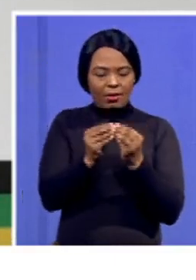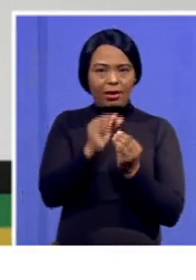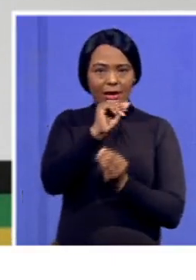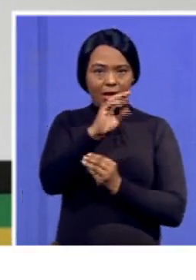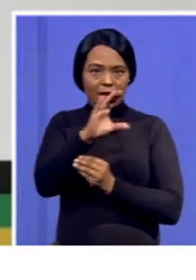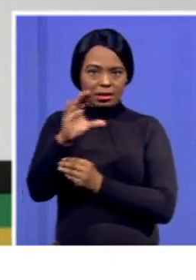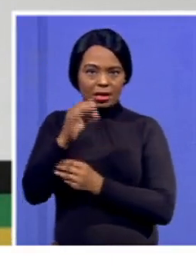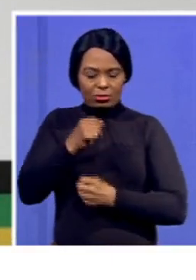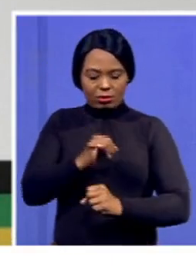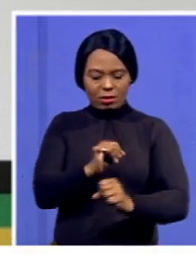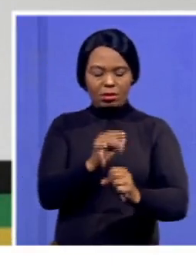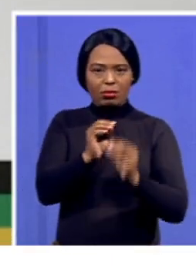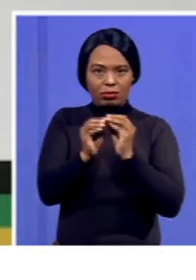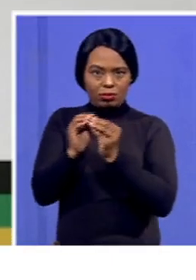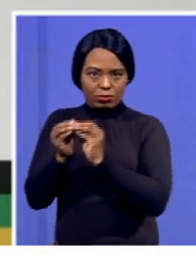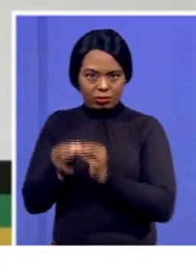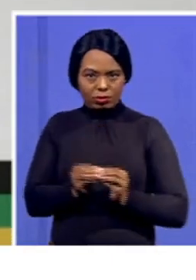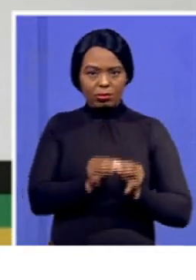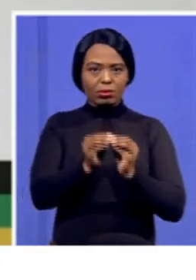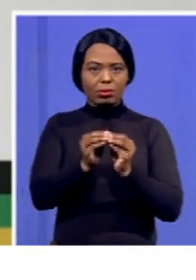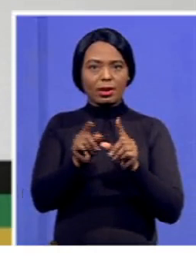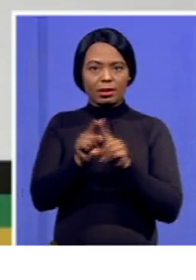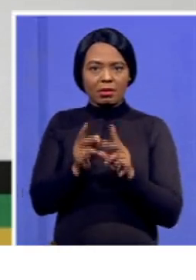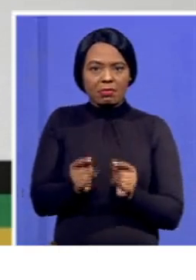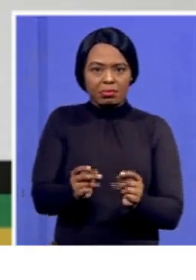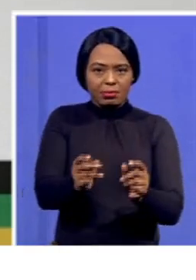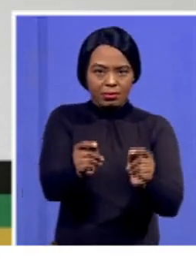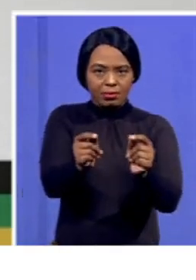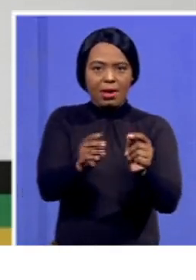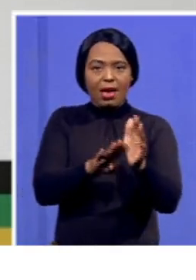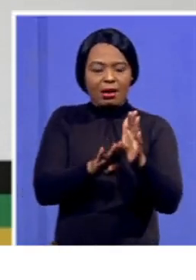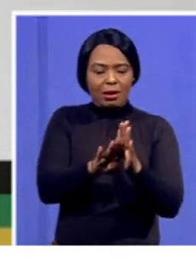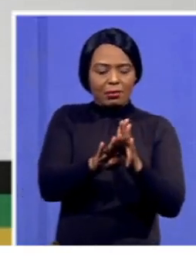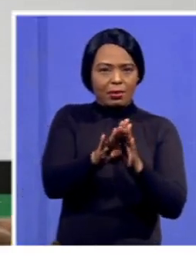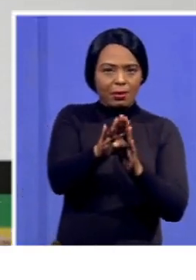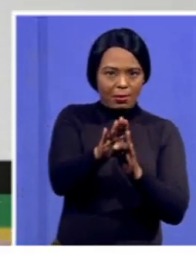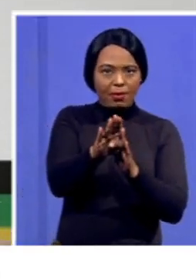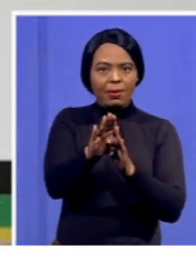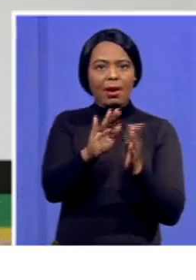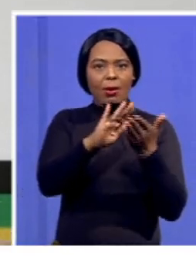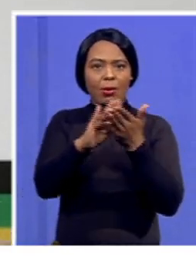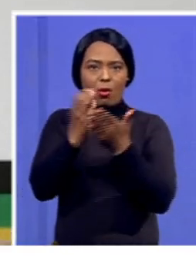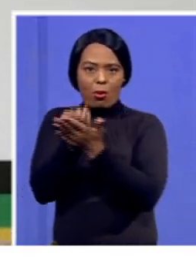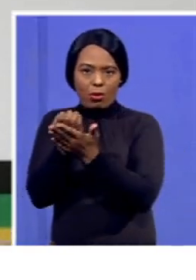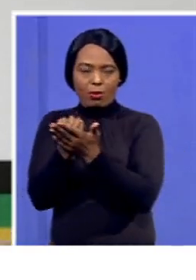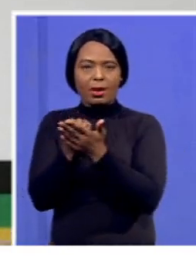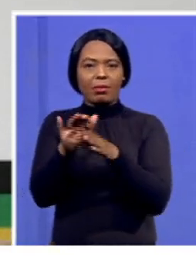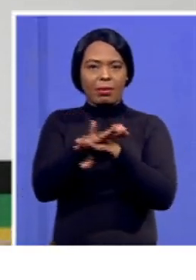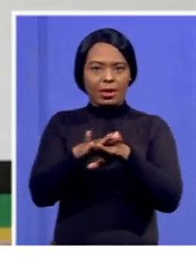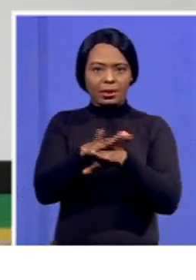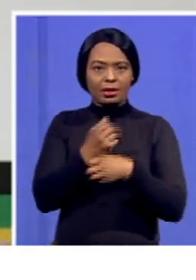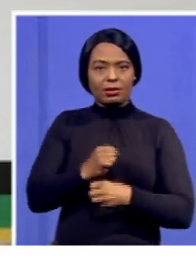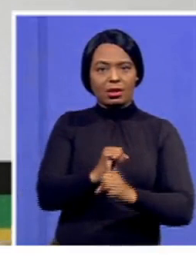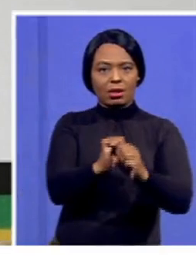for structural reform and rapidly accelerated and inclusive economic growth is built on the following pillars. Structural reforms